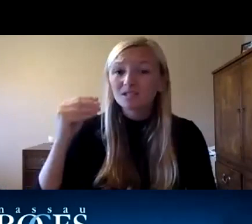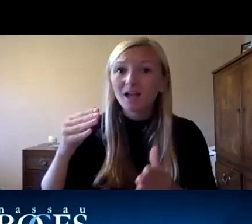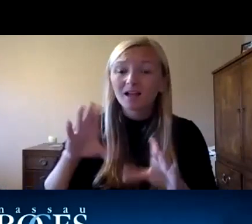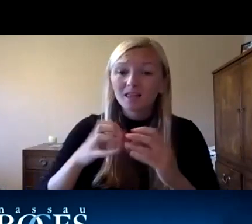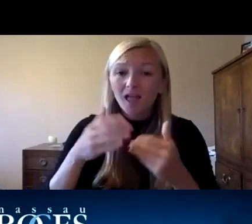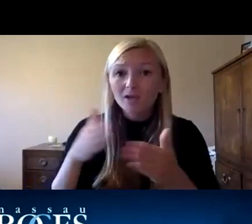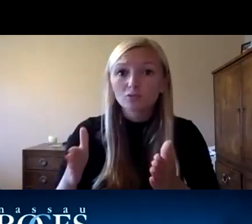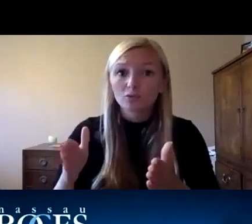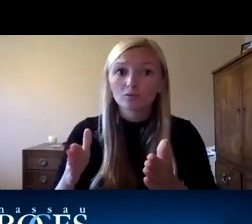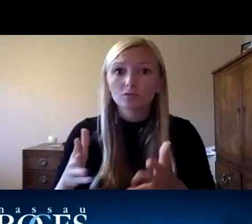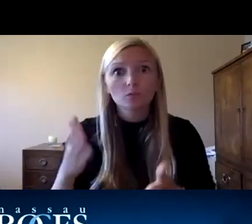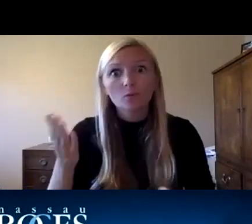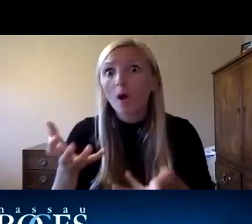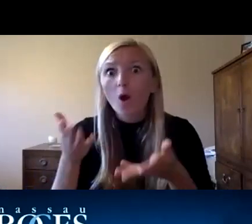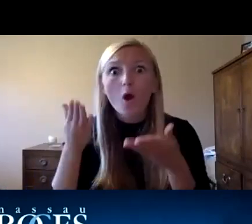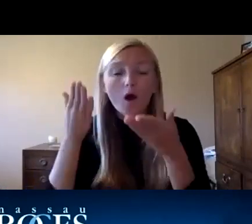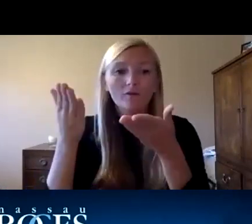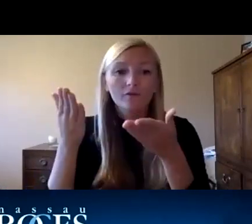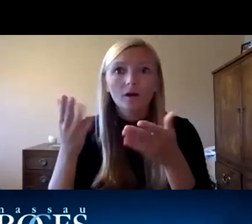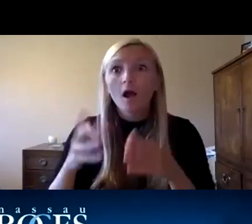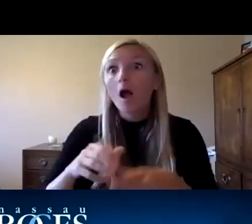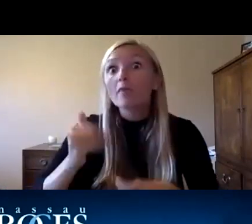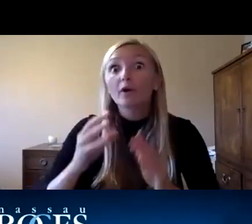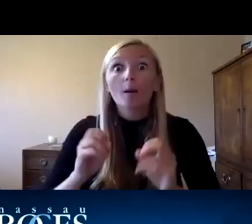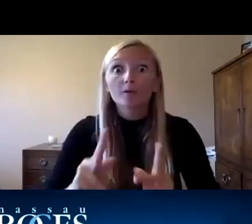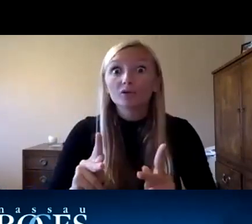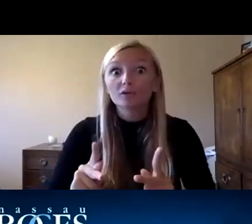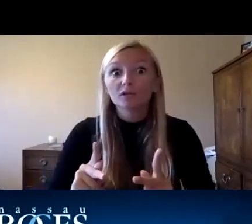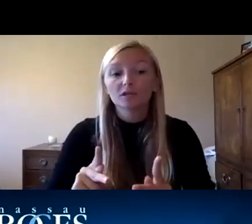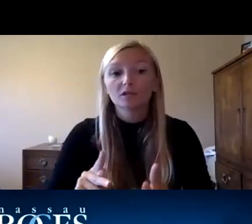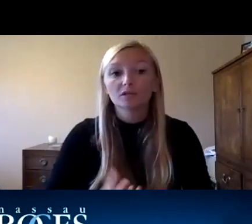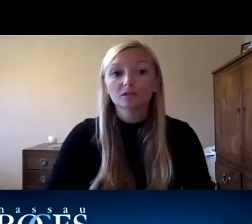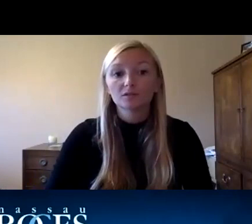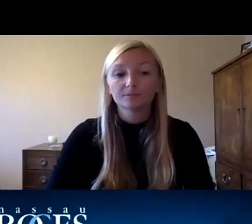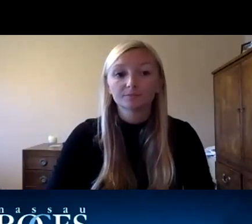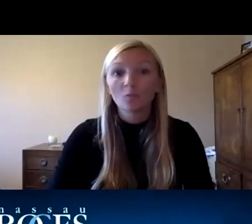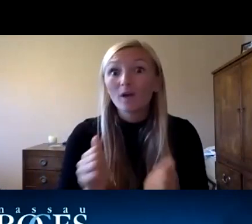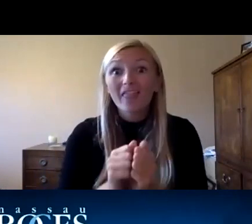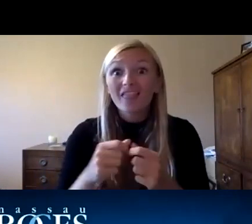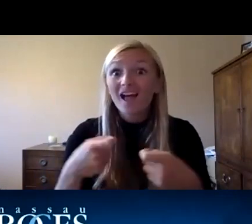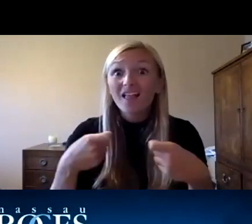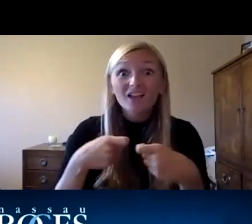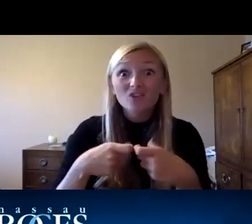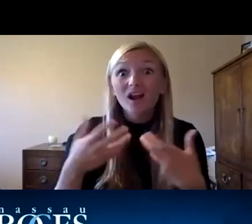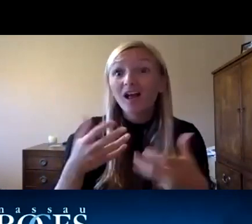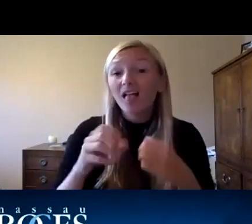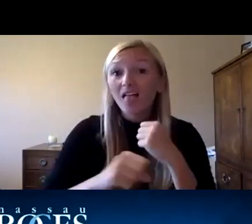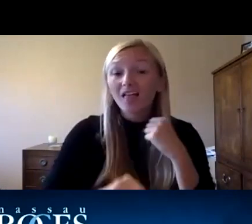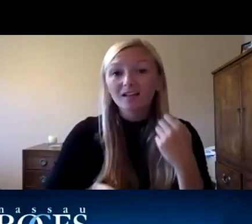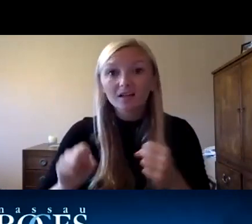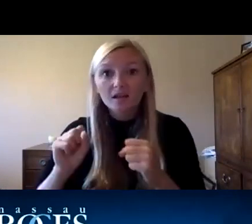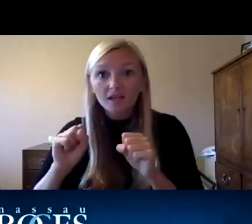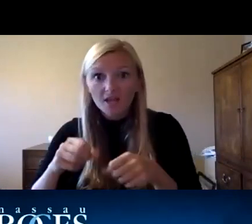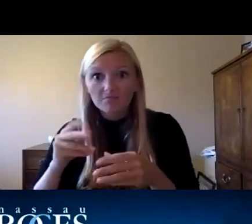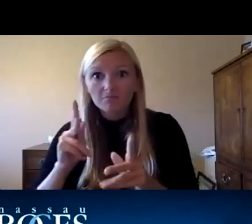we want to offer extended um you know opportunities with a you know electronic signage and everything else can people really afford